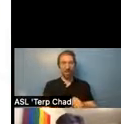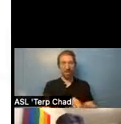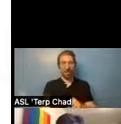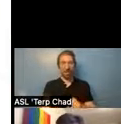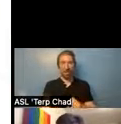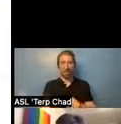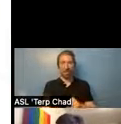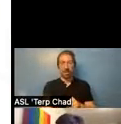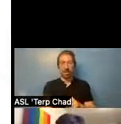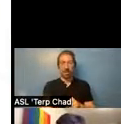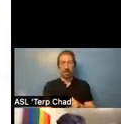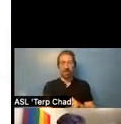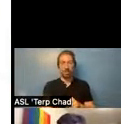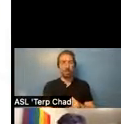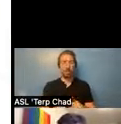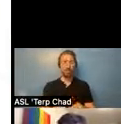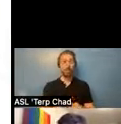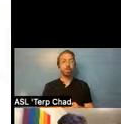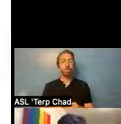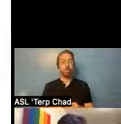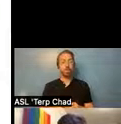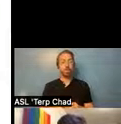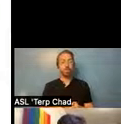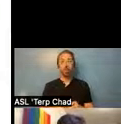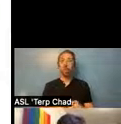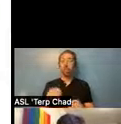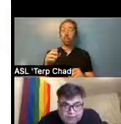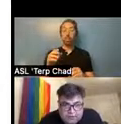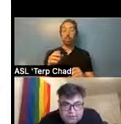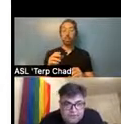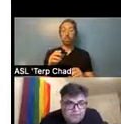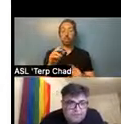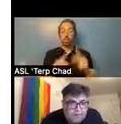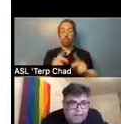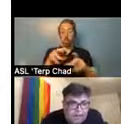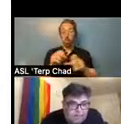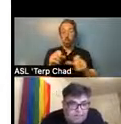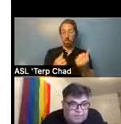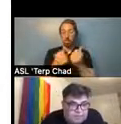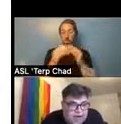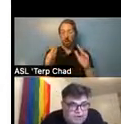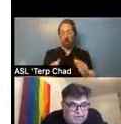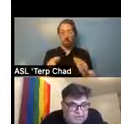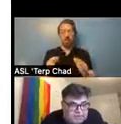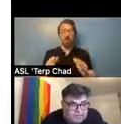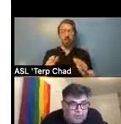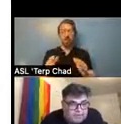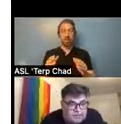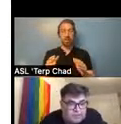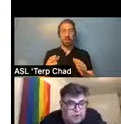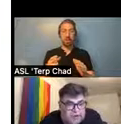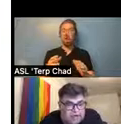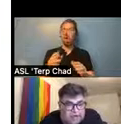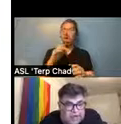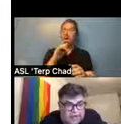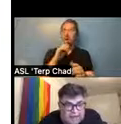over the selection process or choice in whether or not to live with others. Um, strategies force